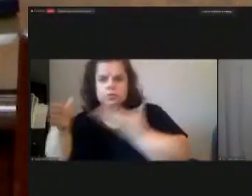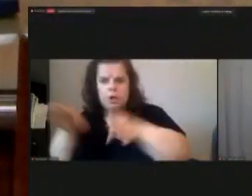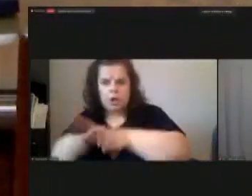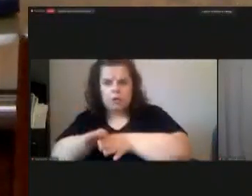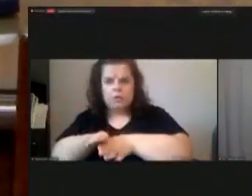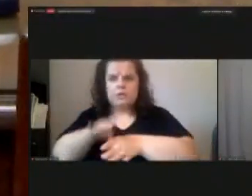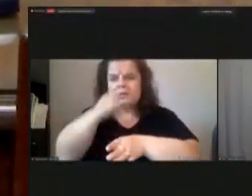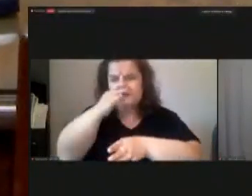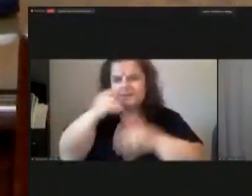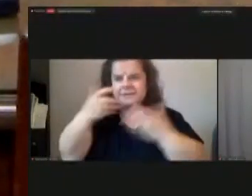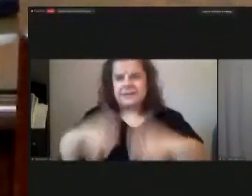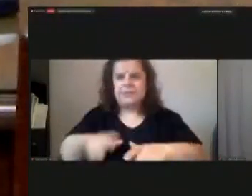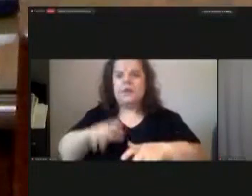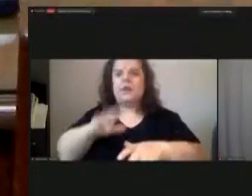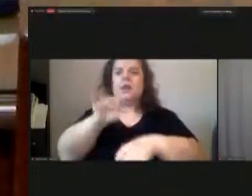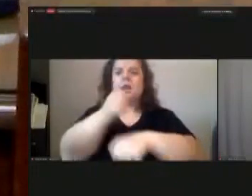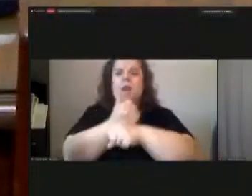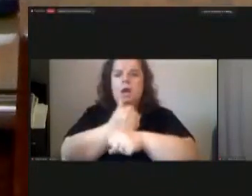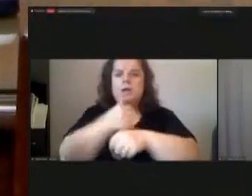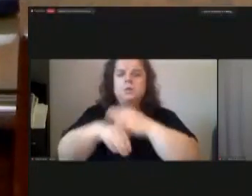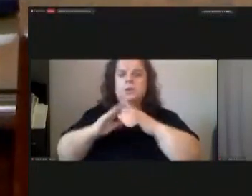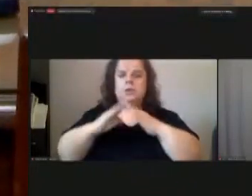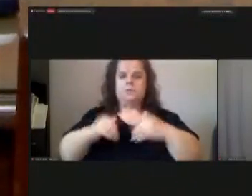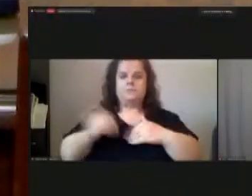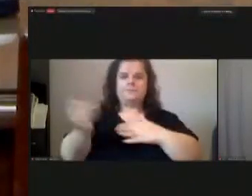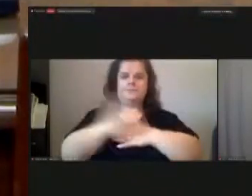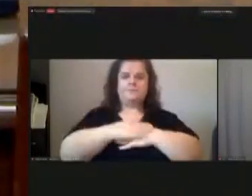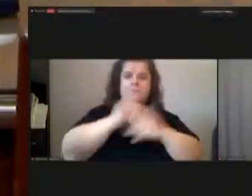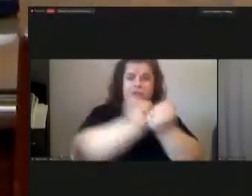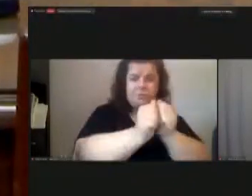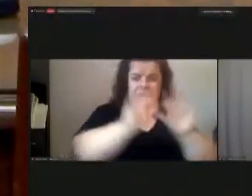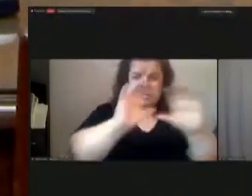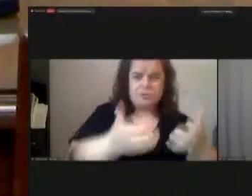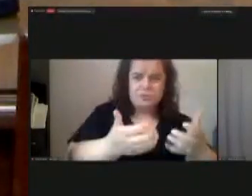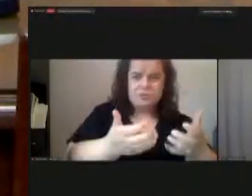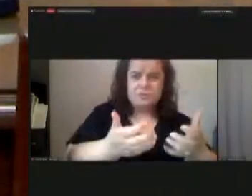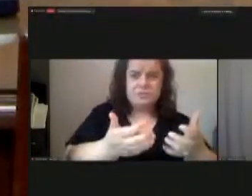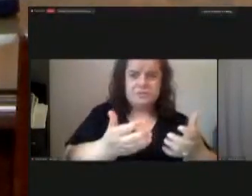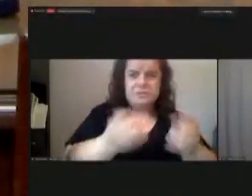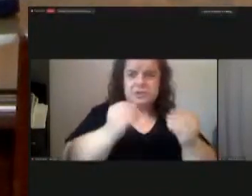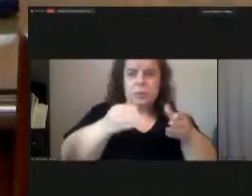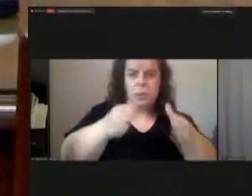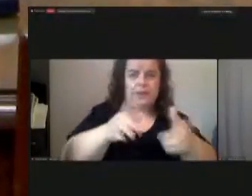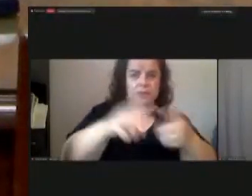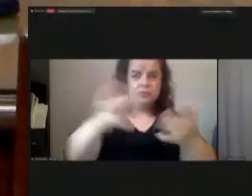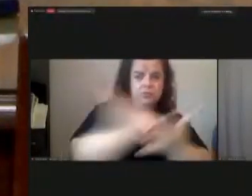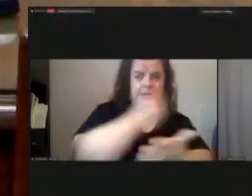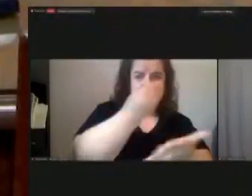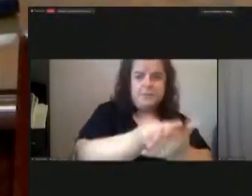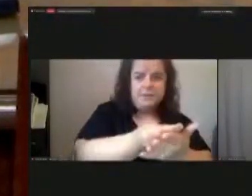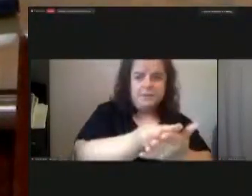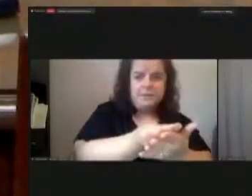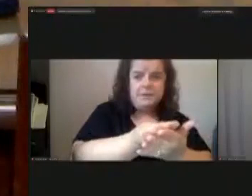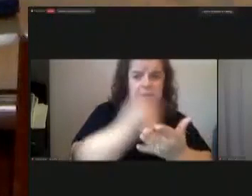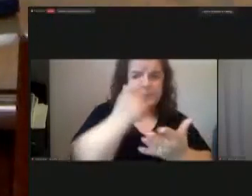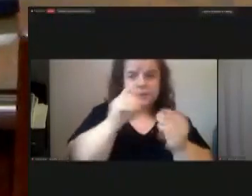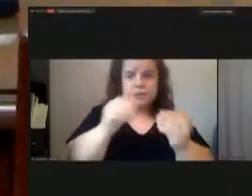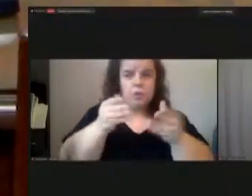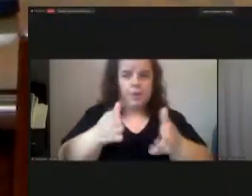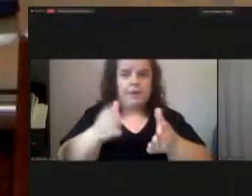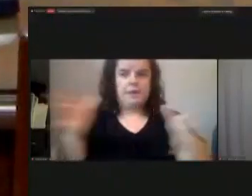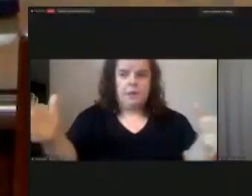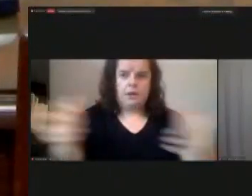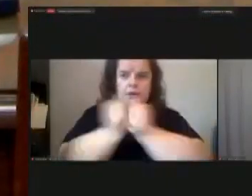want to be locked up in a house all day the athletic associations with absolutely no way to raise money because it was also no way to bring people together to